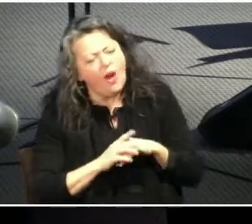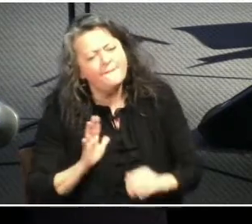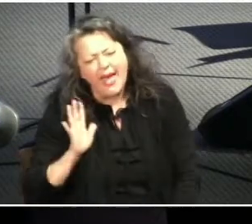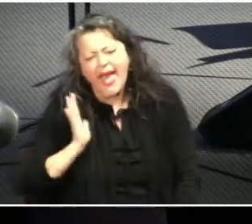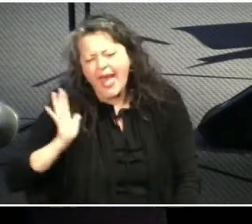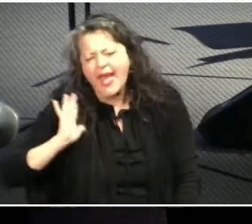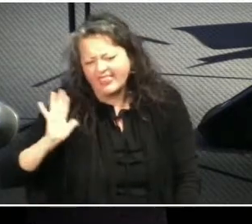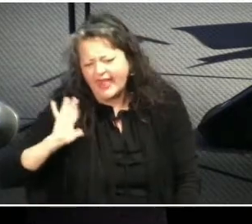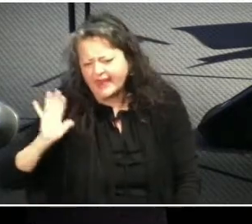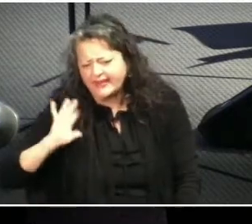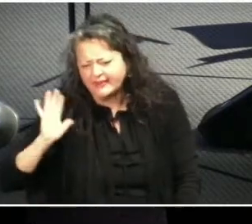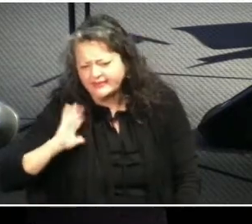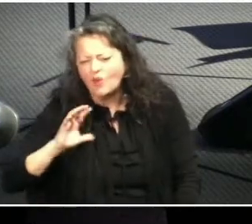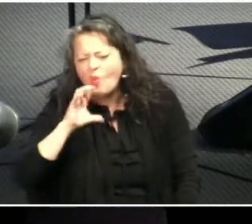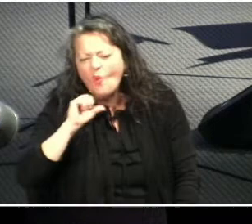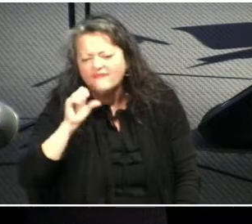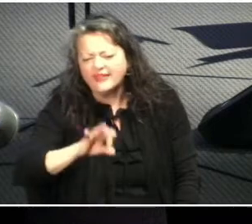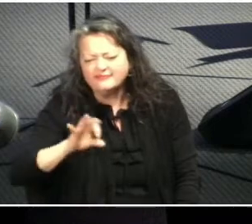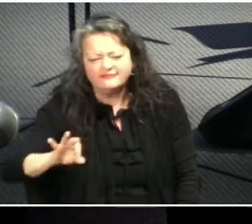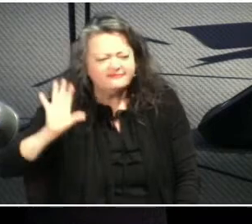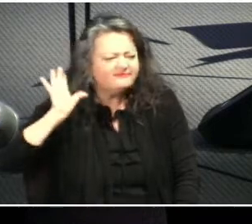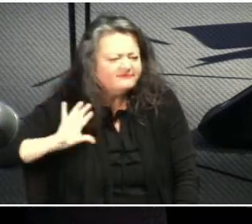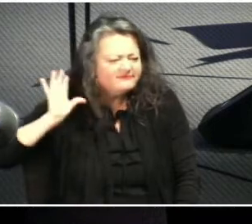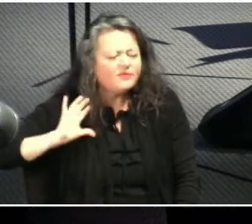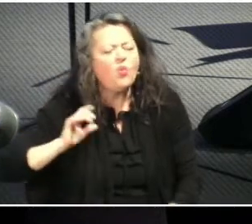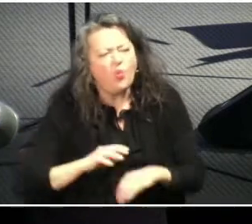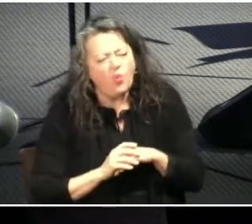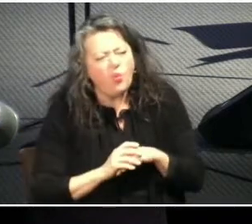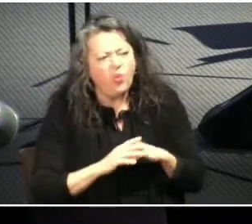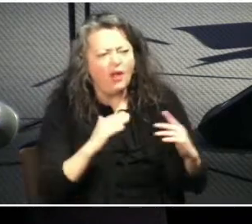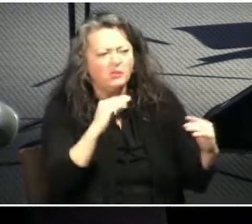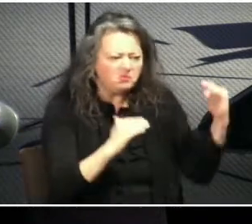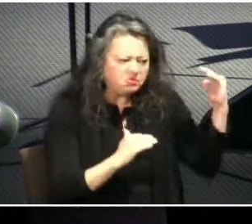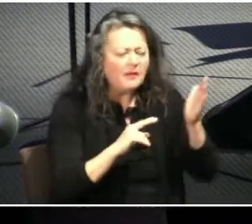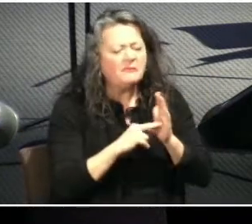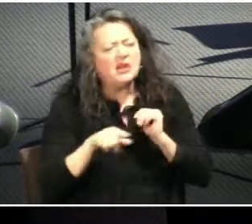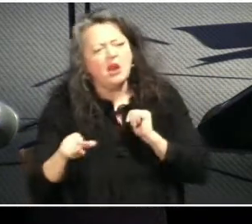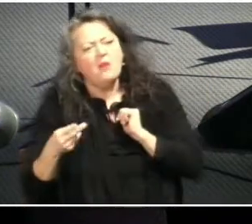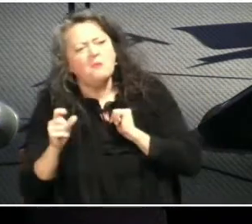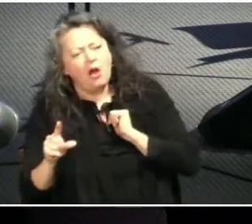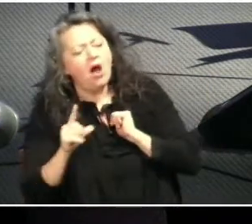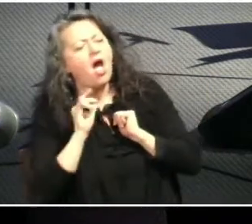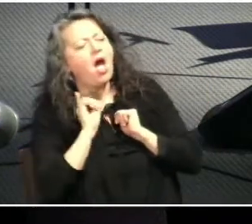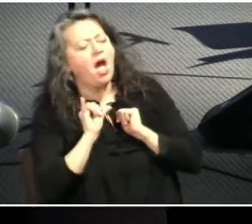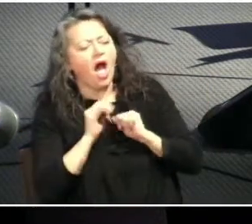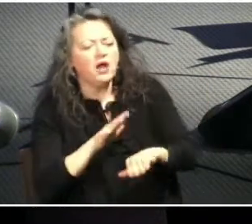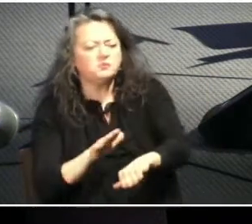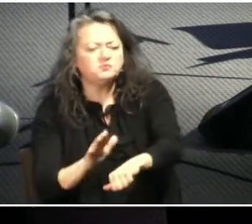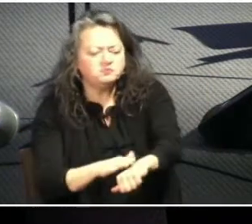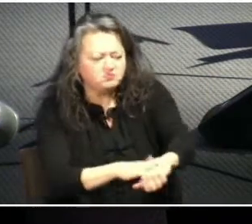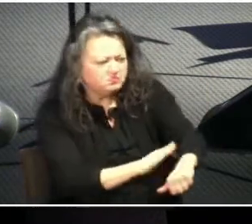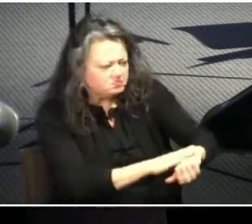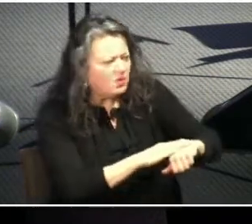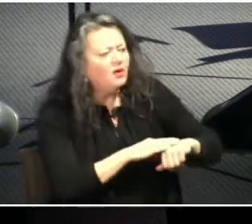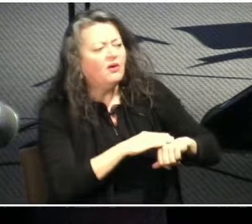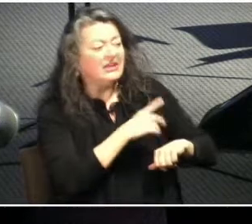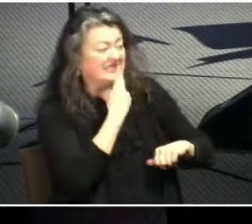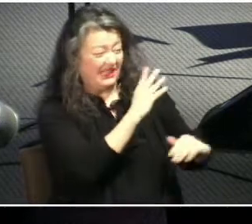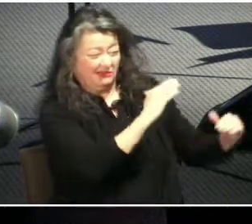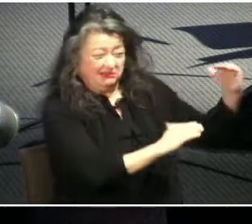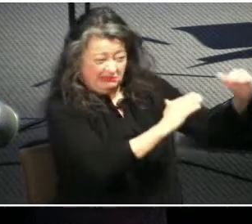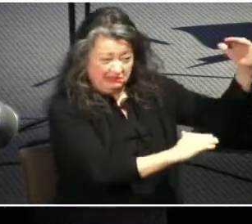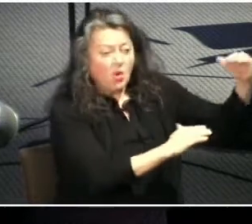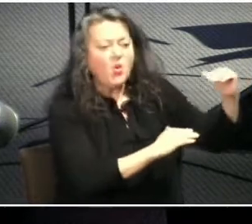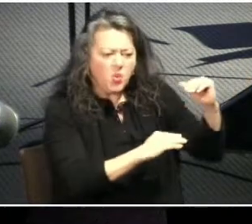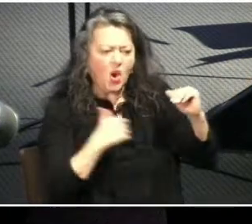authority and female submission. So Paul is just counseling Christians to follow the culture's practice to ensure Christianity didn't get